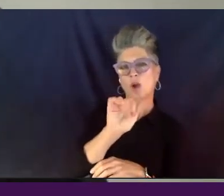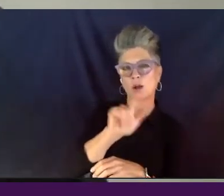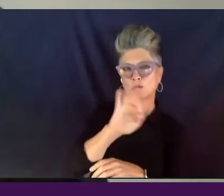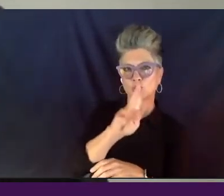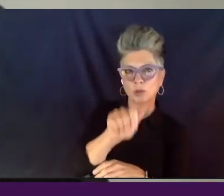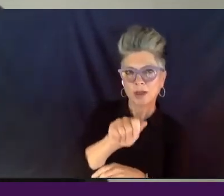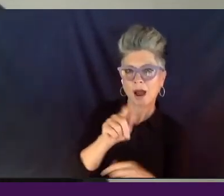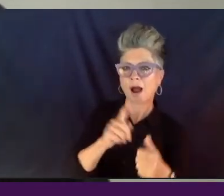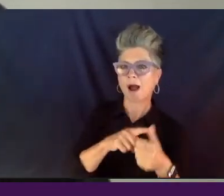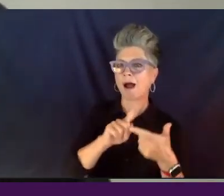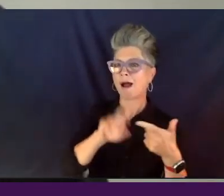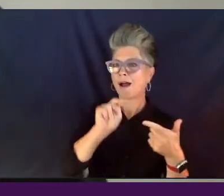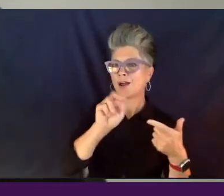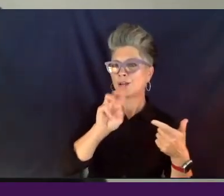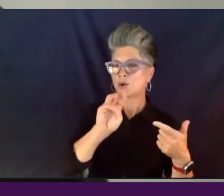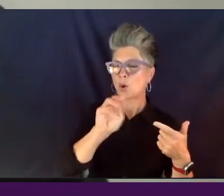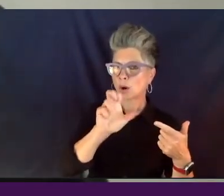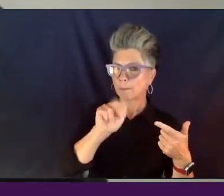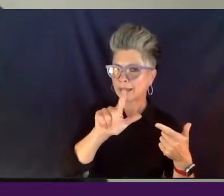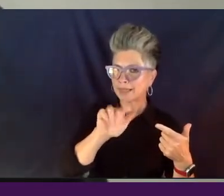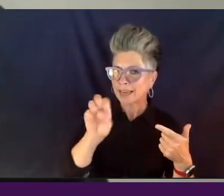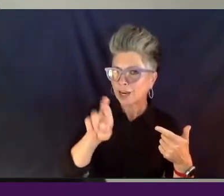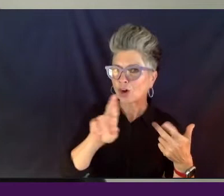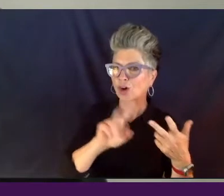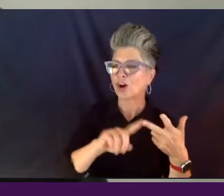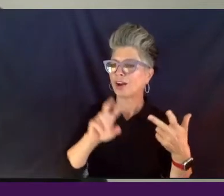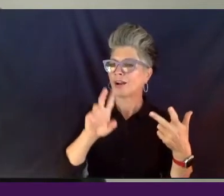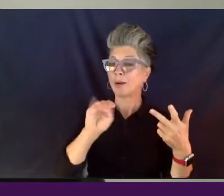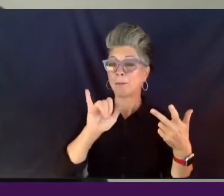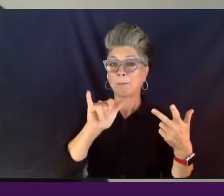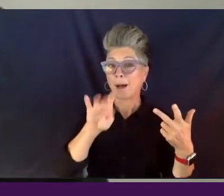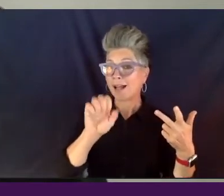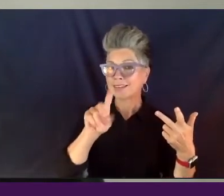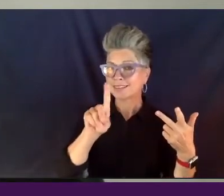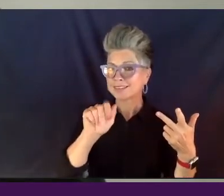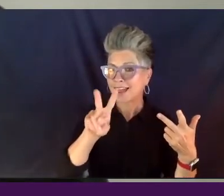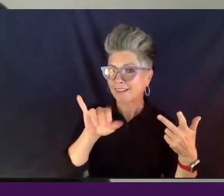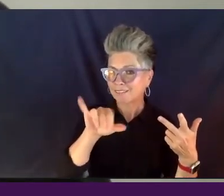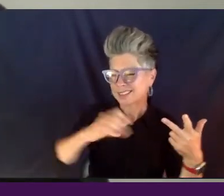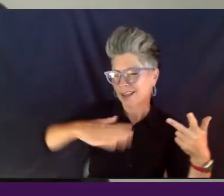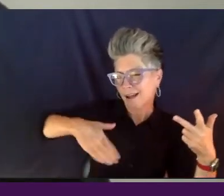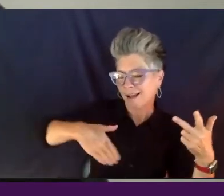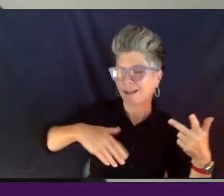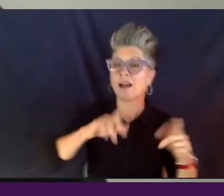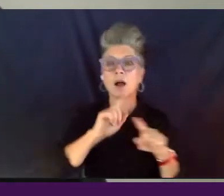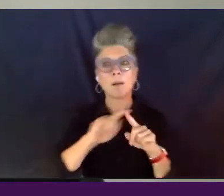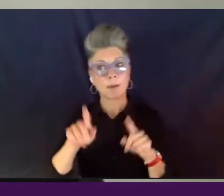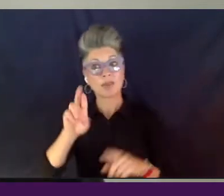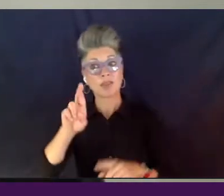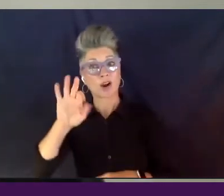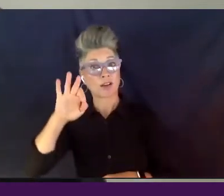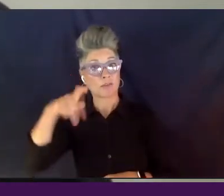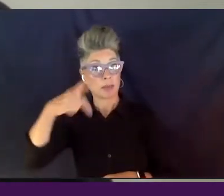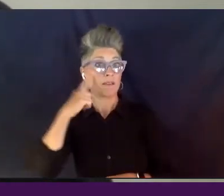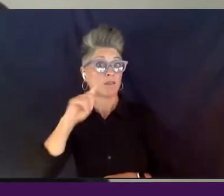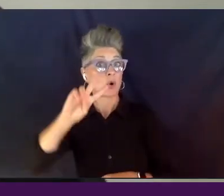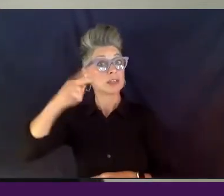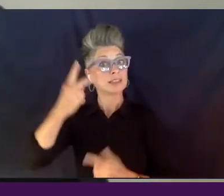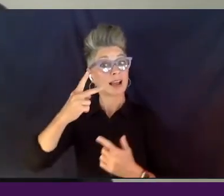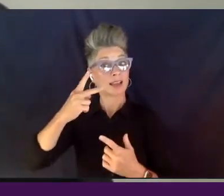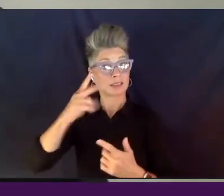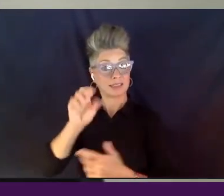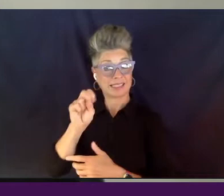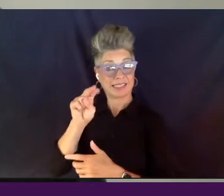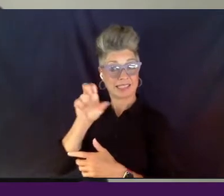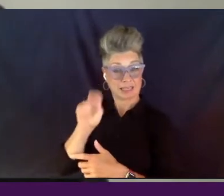a Miles Davis, what have you. And, uh, the, the RFP for the second season is going to be put out soon. So look for it. If this the